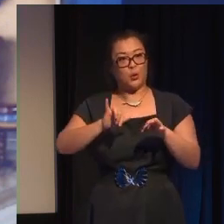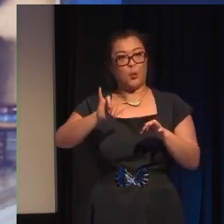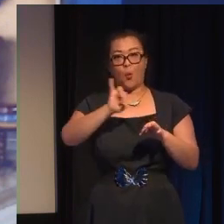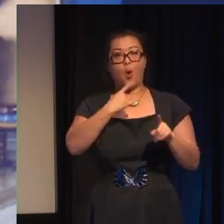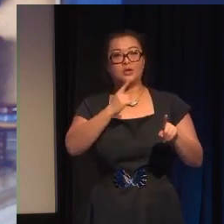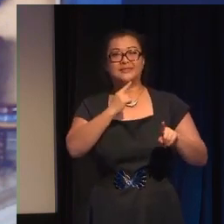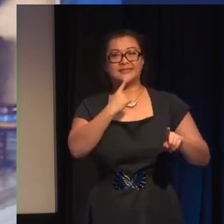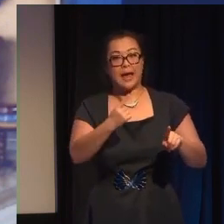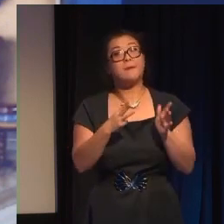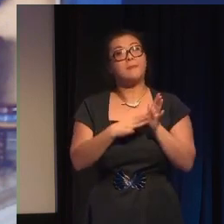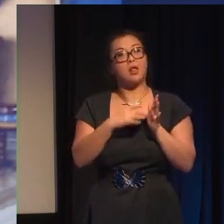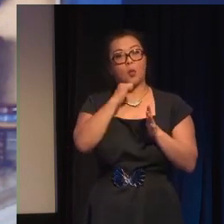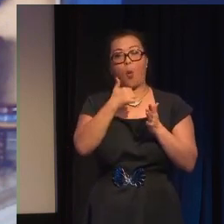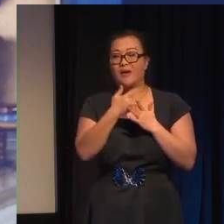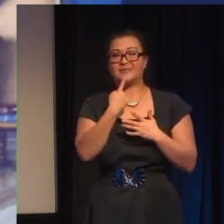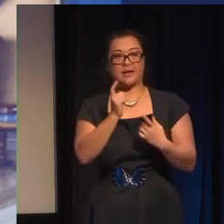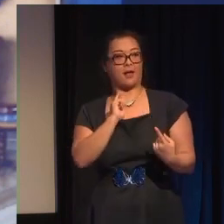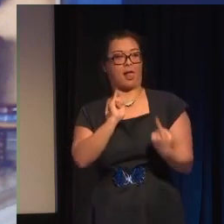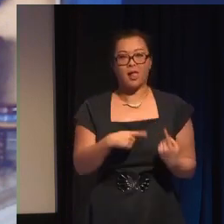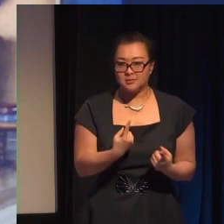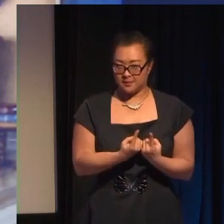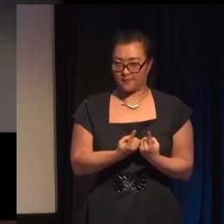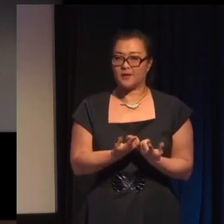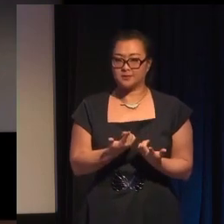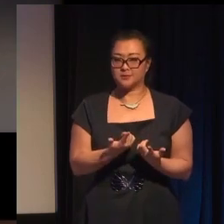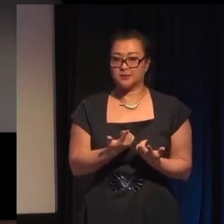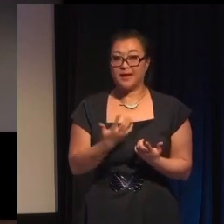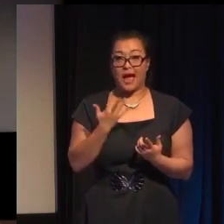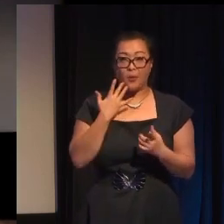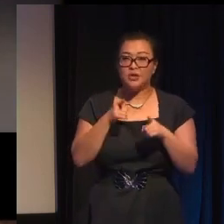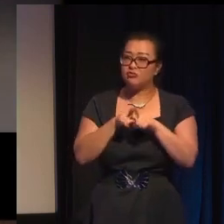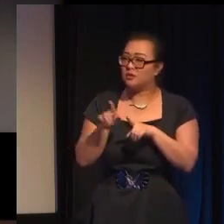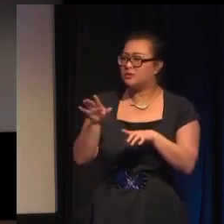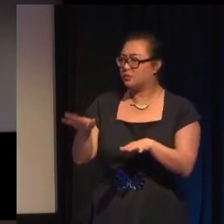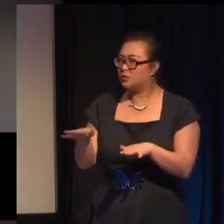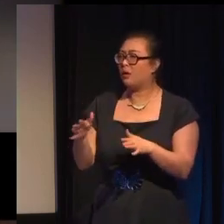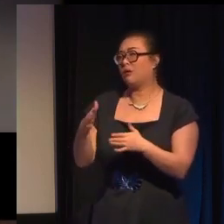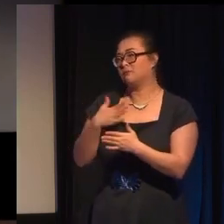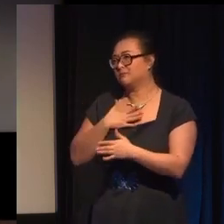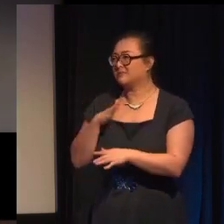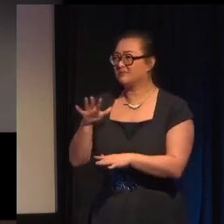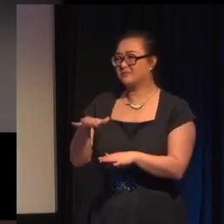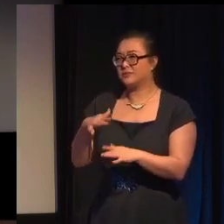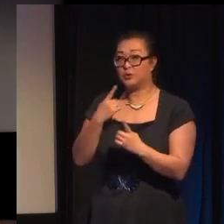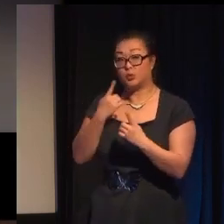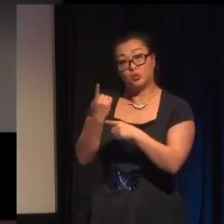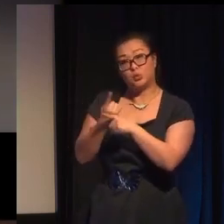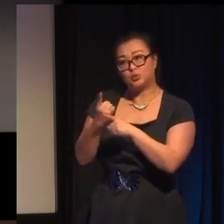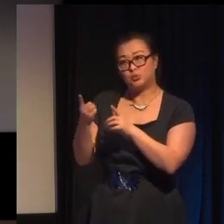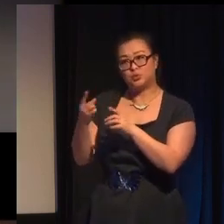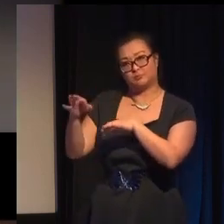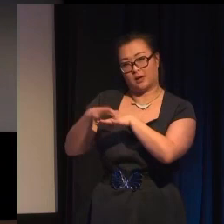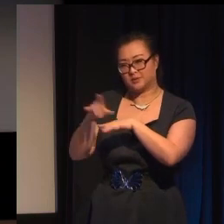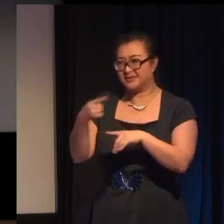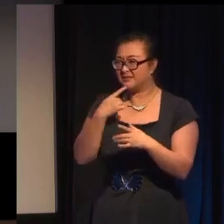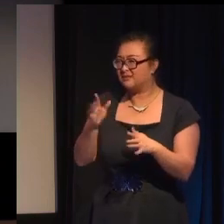say something and when he tries to commiserate with Addie by complaining that she shouldn't have to hear things like that then she's the one